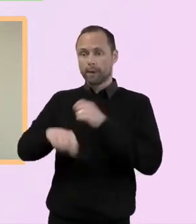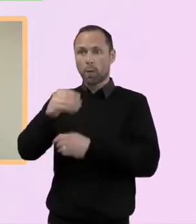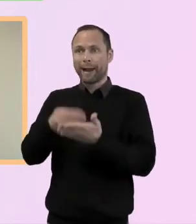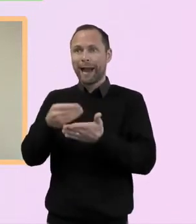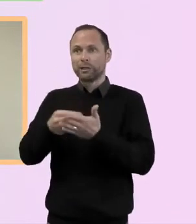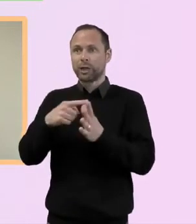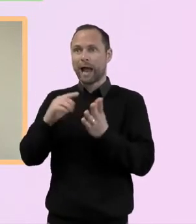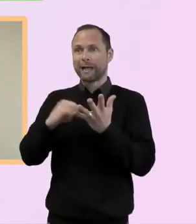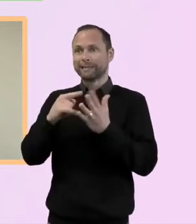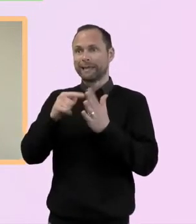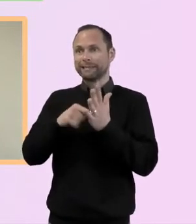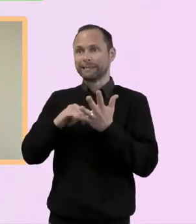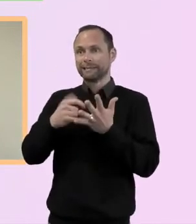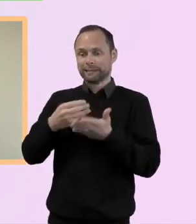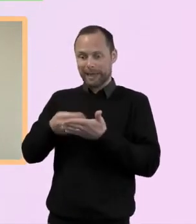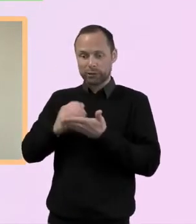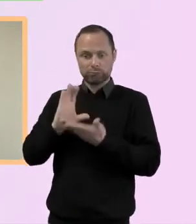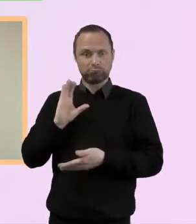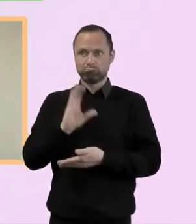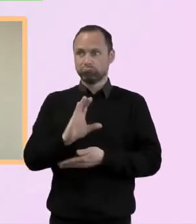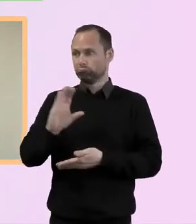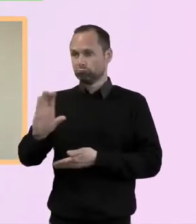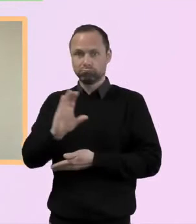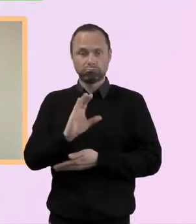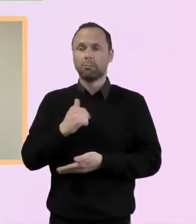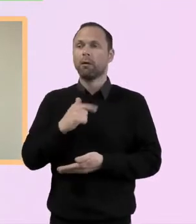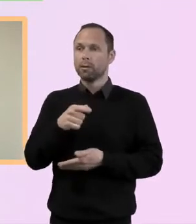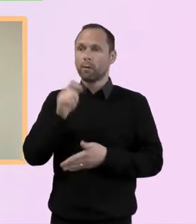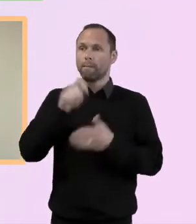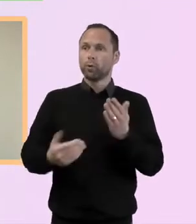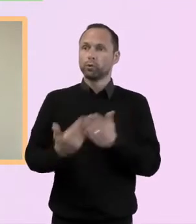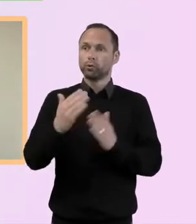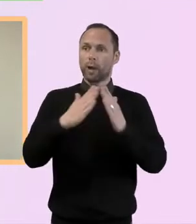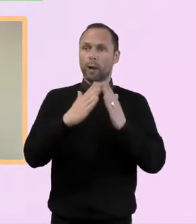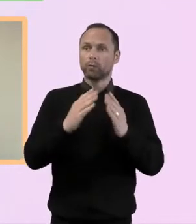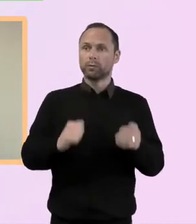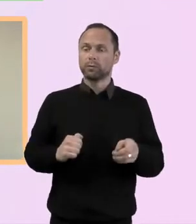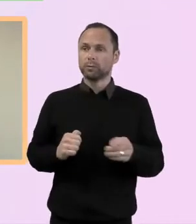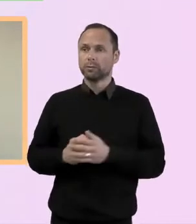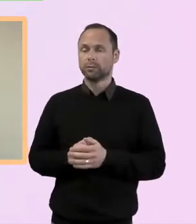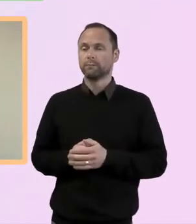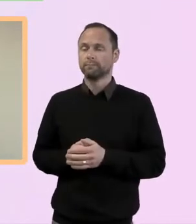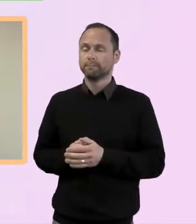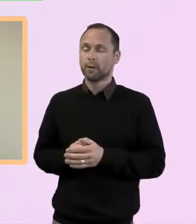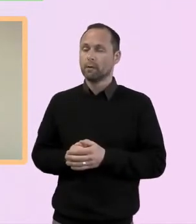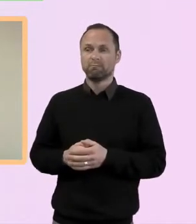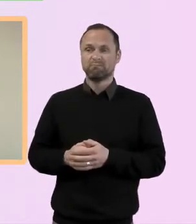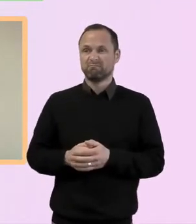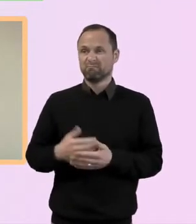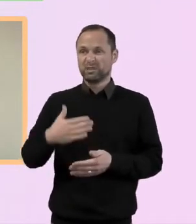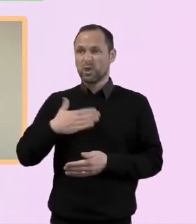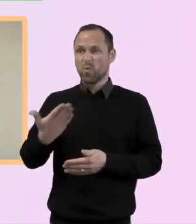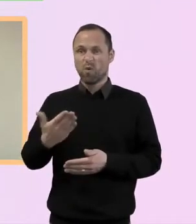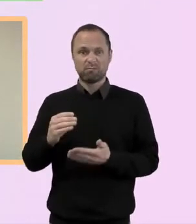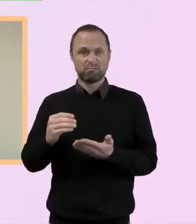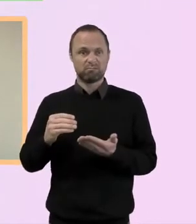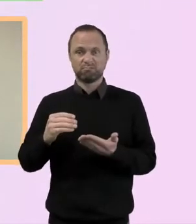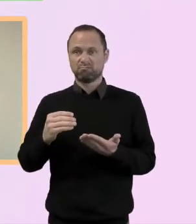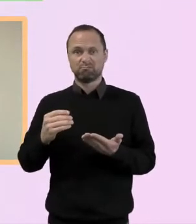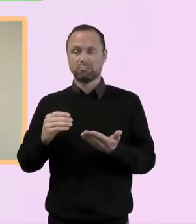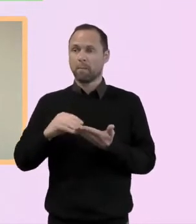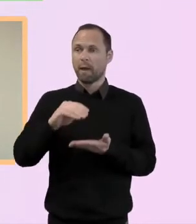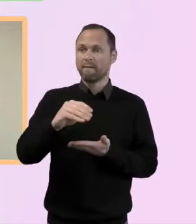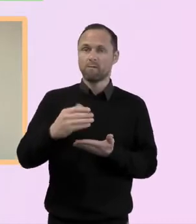actually to seeing housing provision met. So we thought, well, actually, you don't want to prioritize a church hall or a church building. We want to